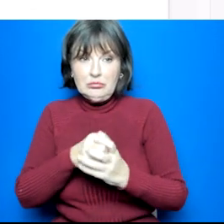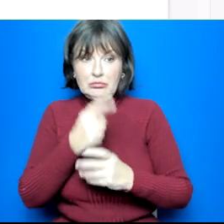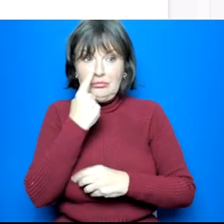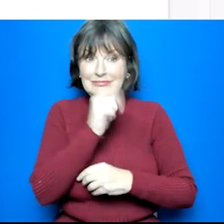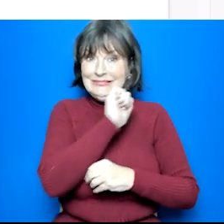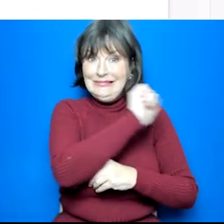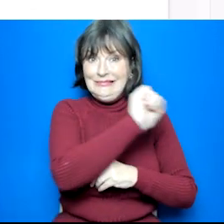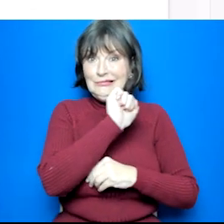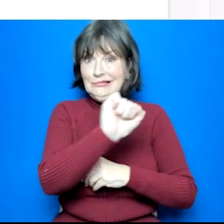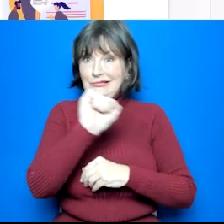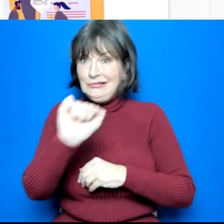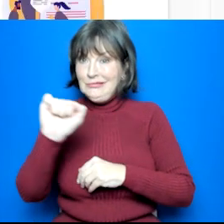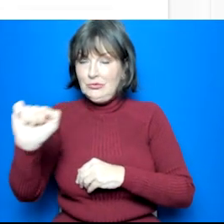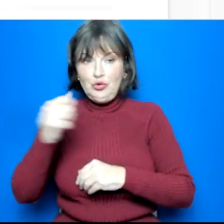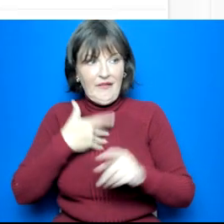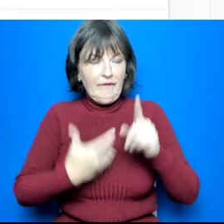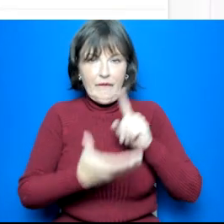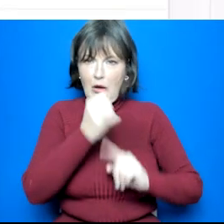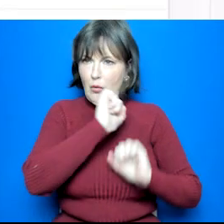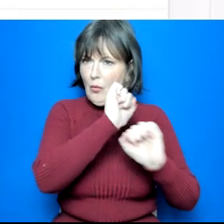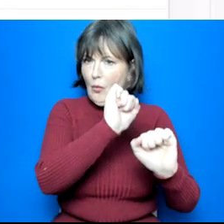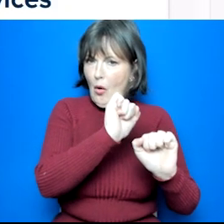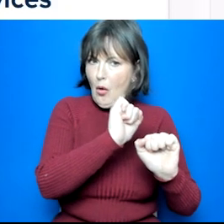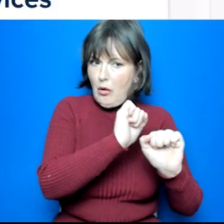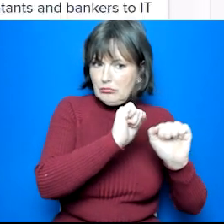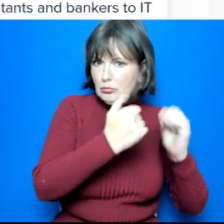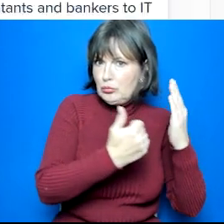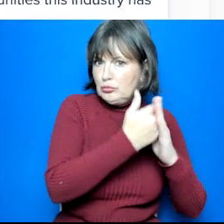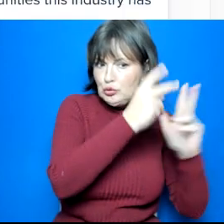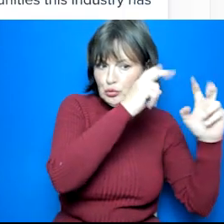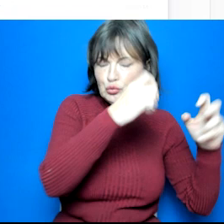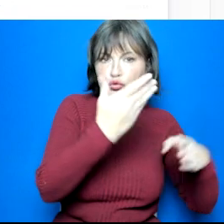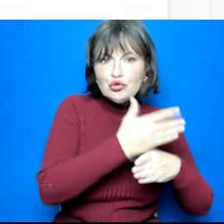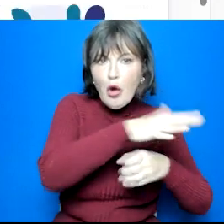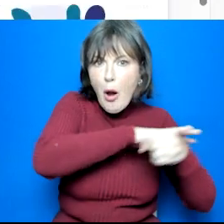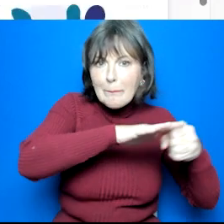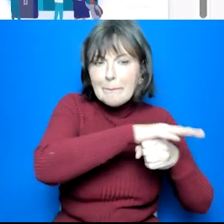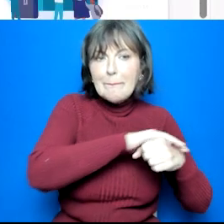find further information about the industry and the jobs available within it.